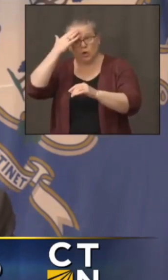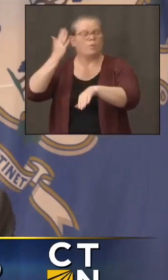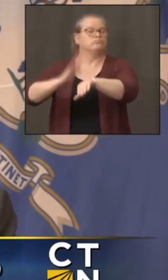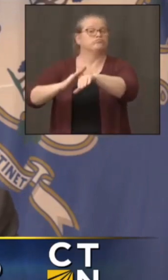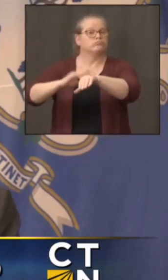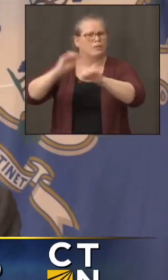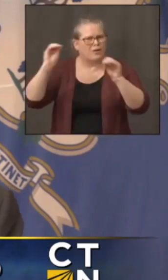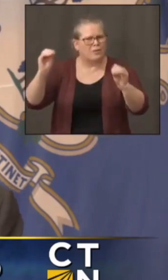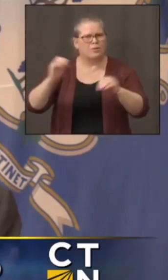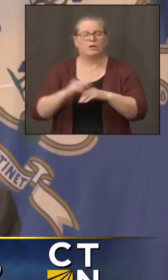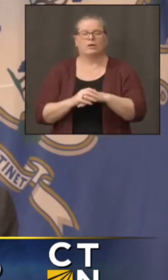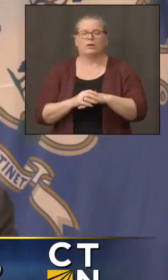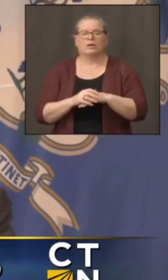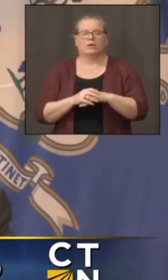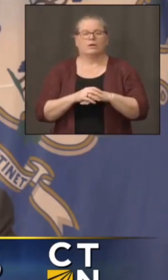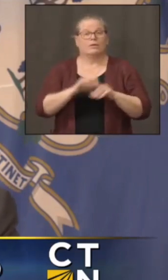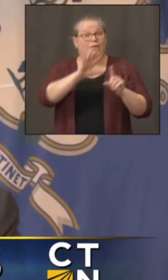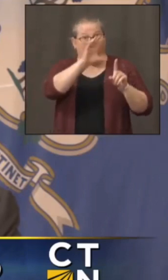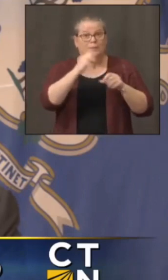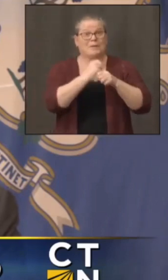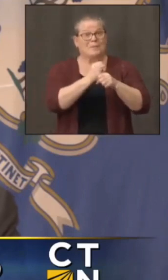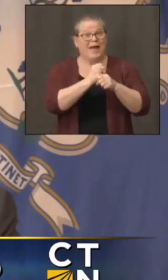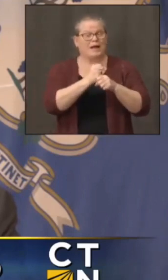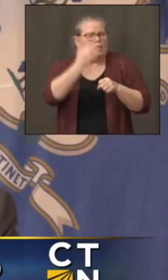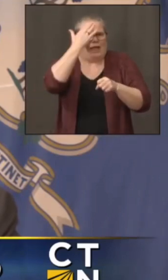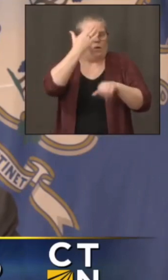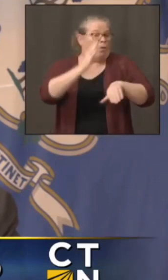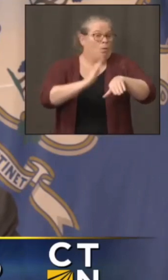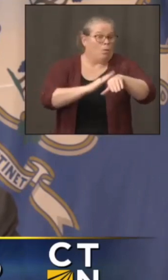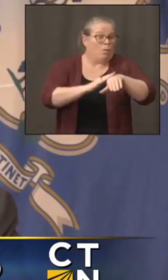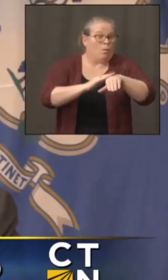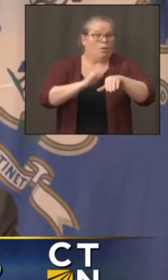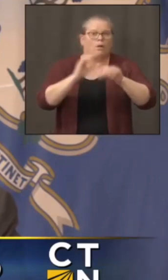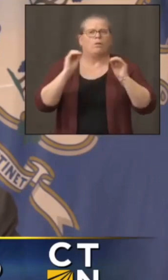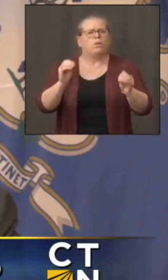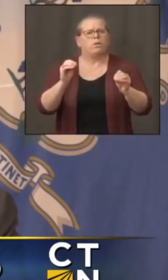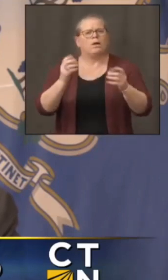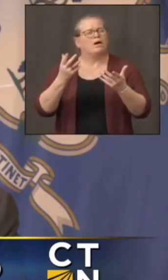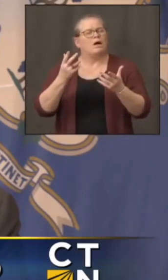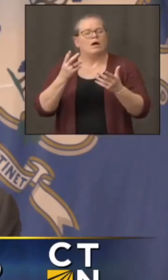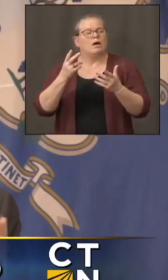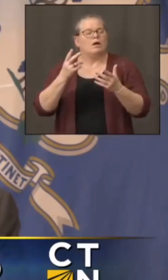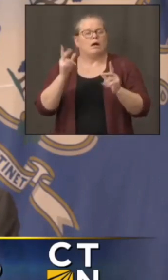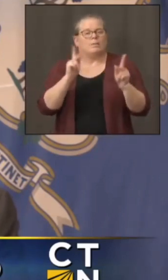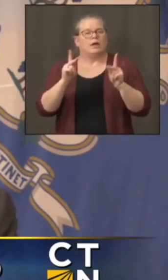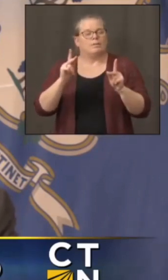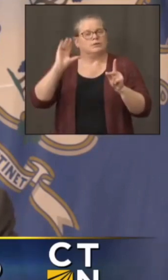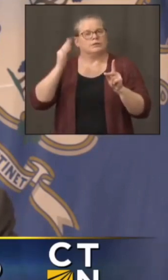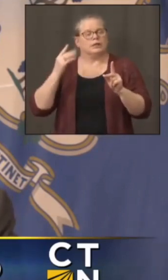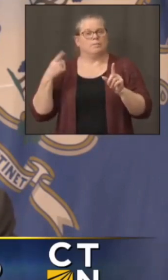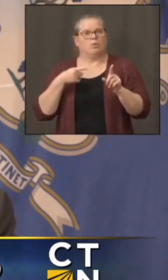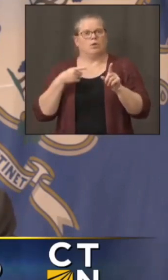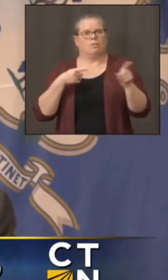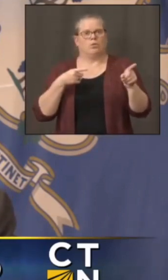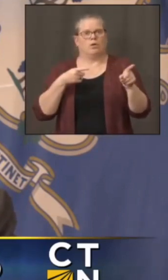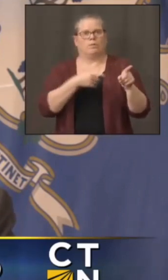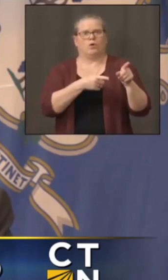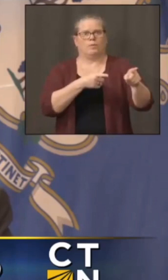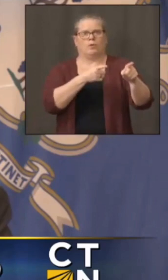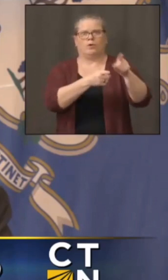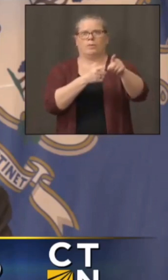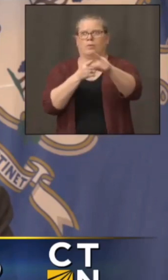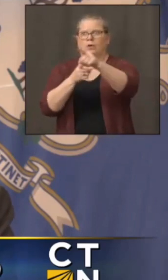um i don't want to be tough deirdre but i do think it's a bit of an indictment of our our health system i don't know where the checks and balances were there